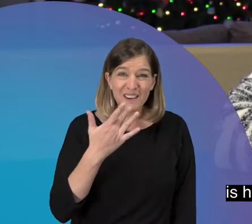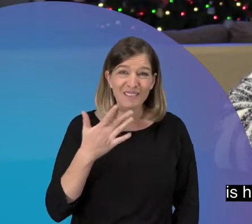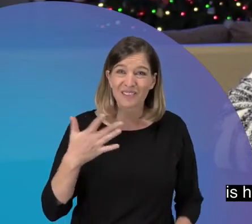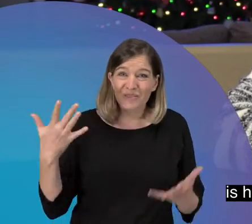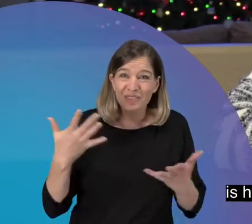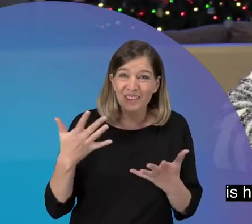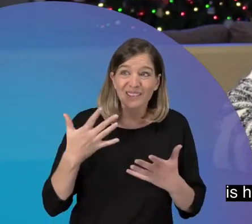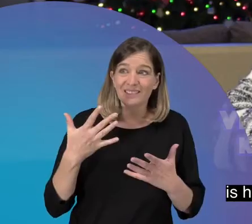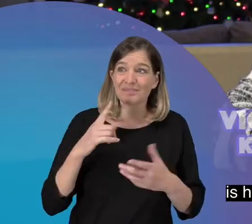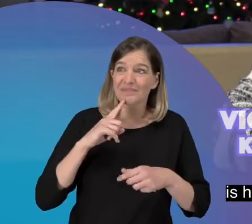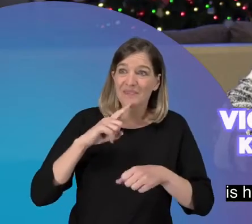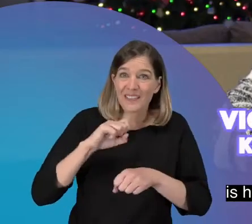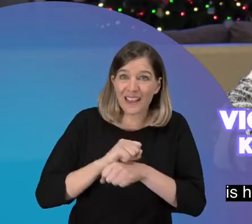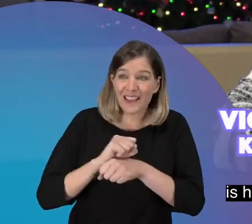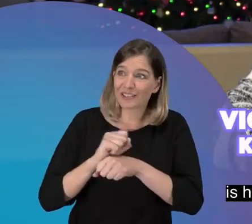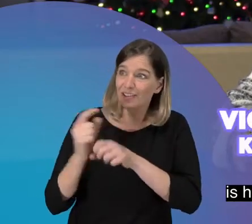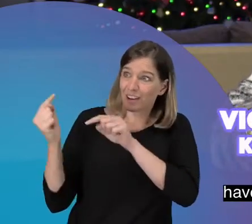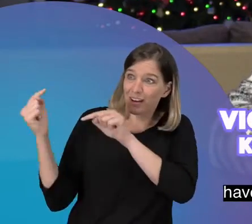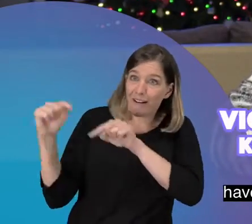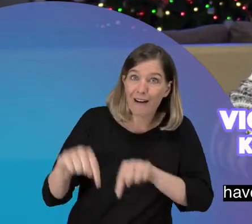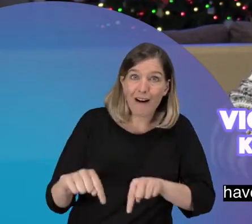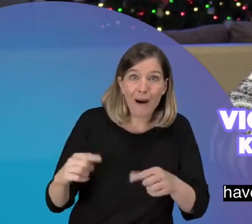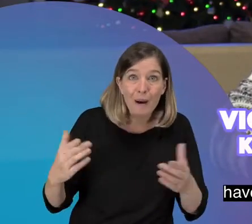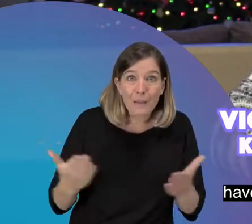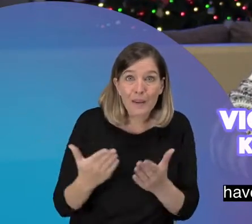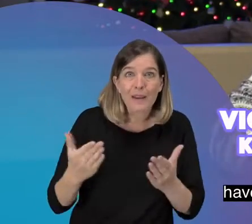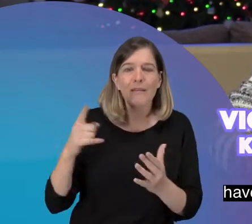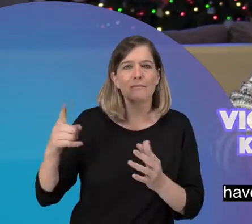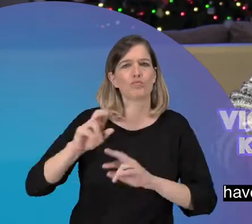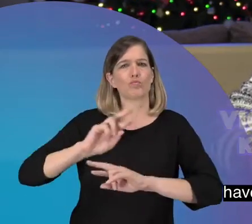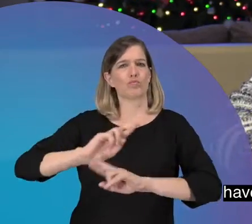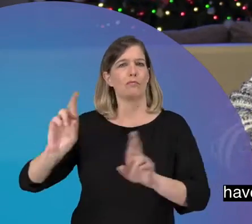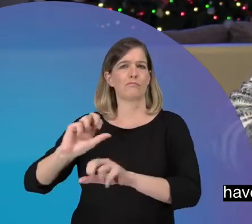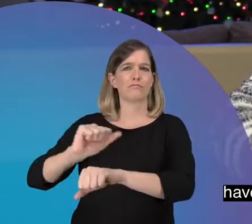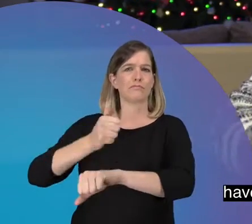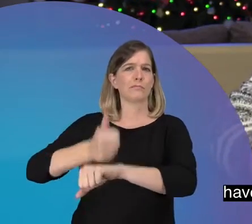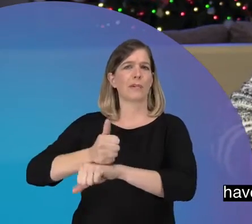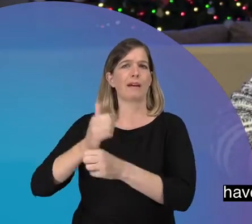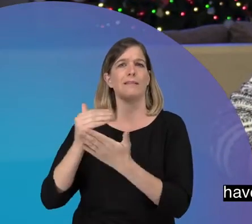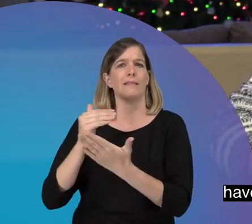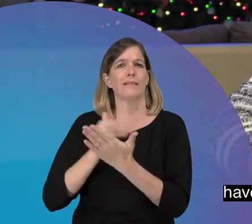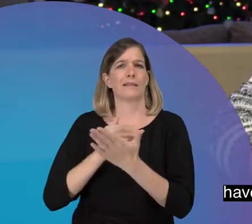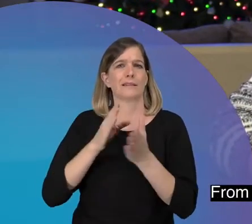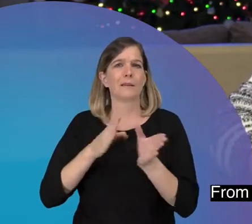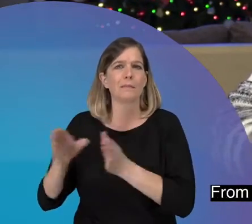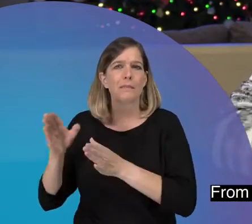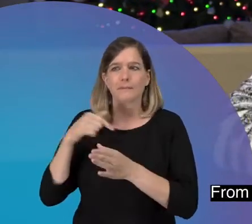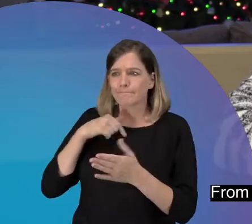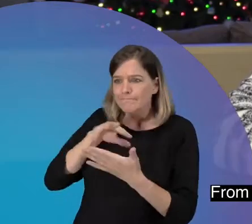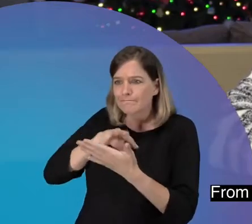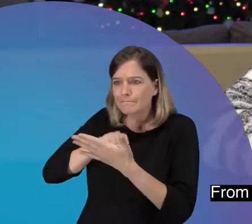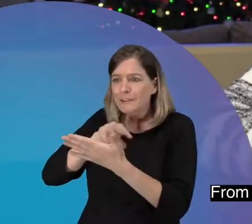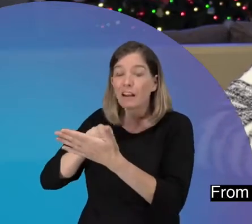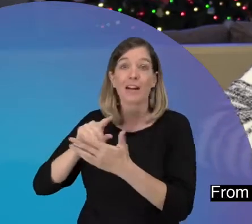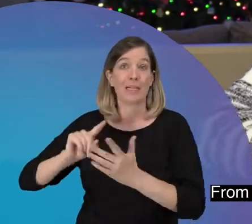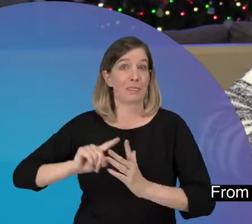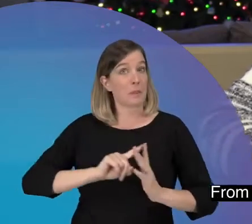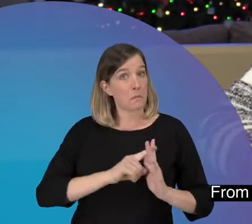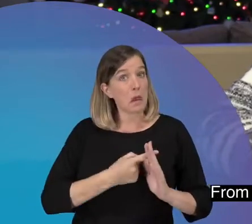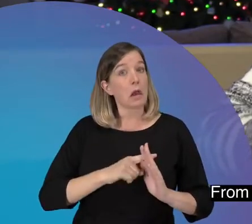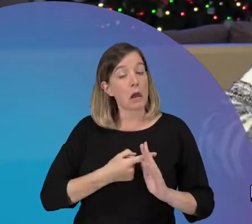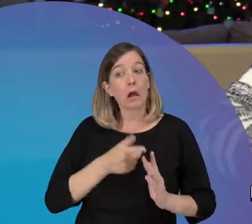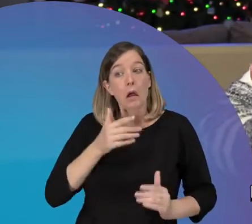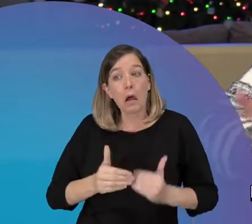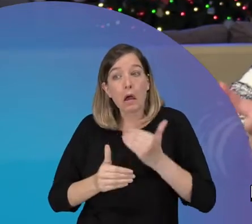is having her actually come here and have set lesson plans for me to learn from the very beginning to